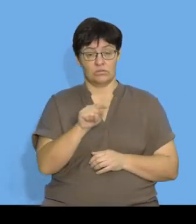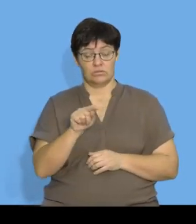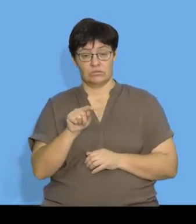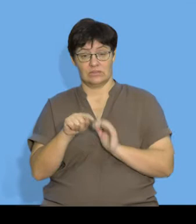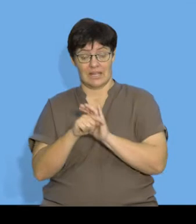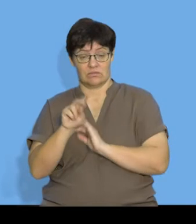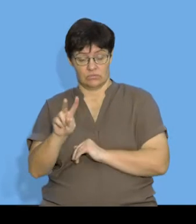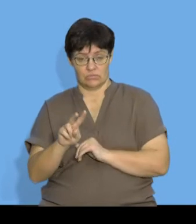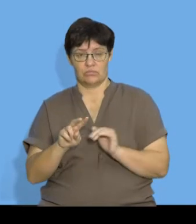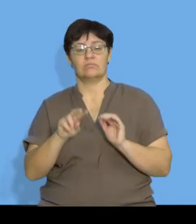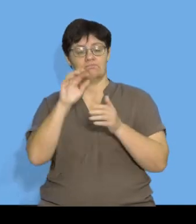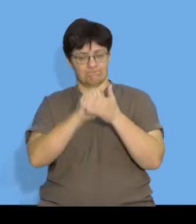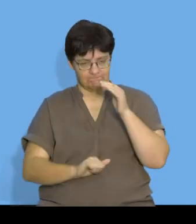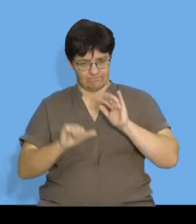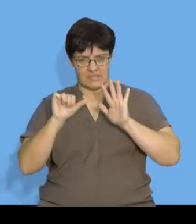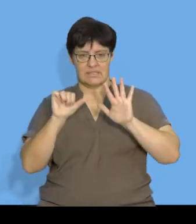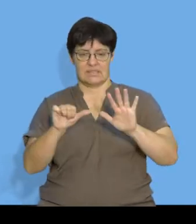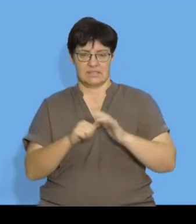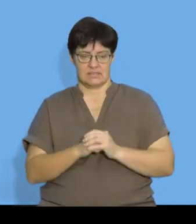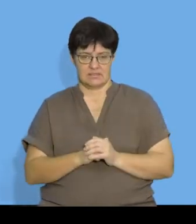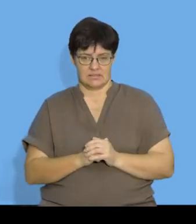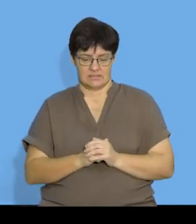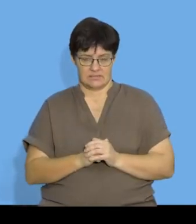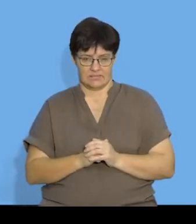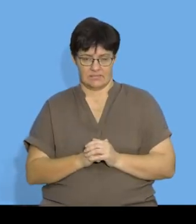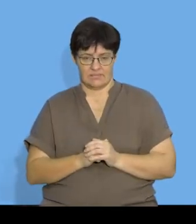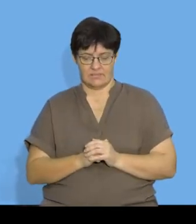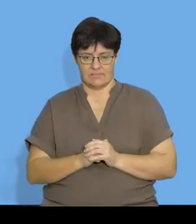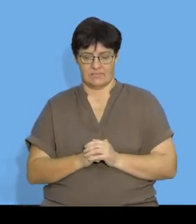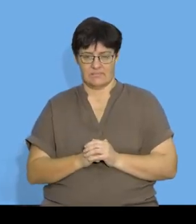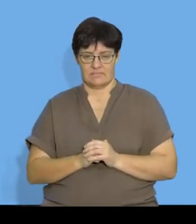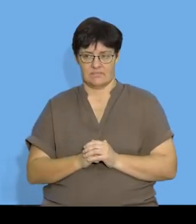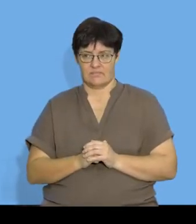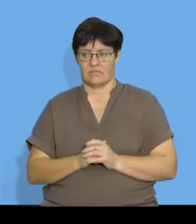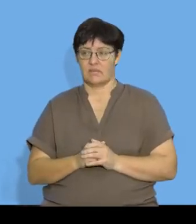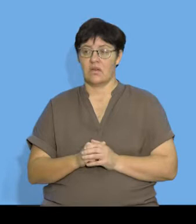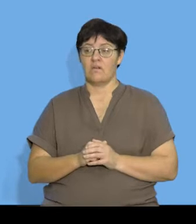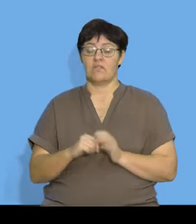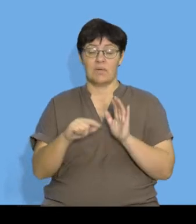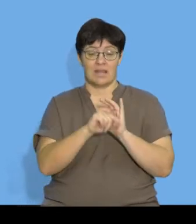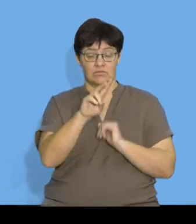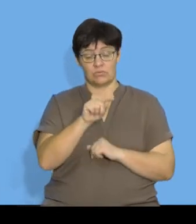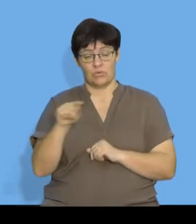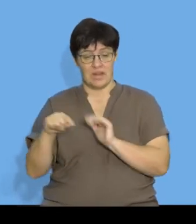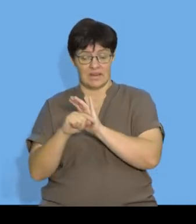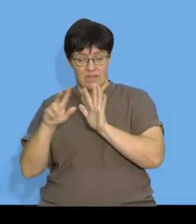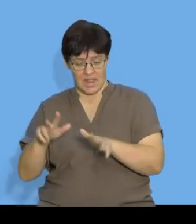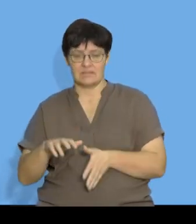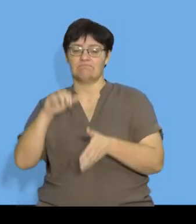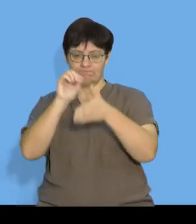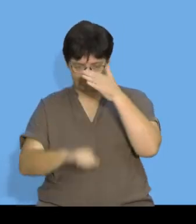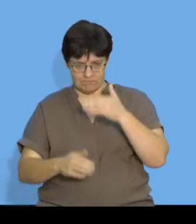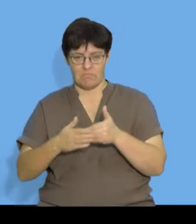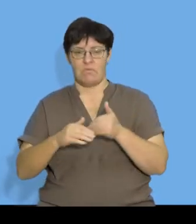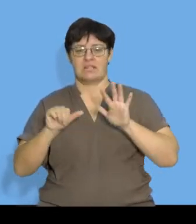4 to negative 2 I subtracted negative 6 again. Then, to get from negative 2 to negative 8